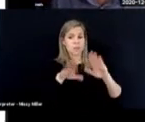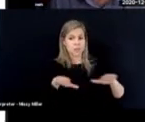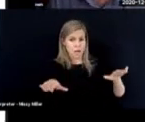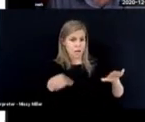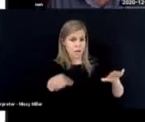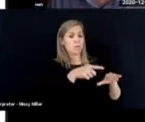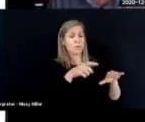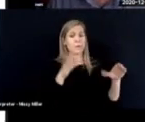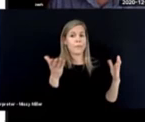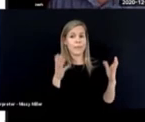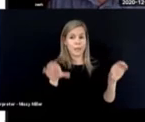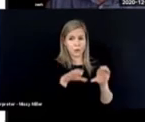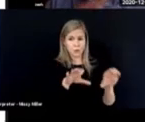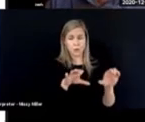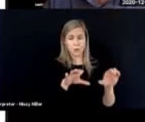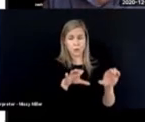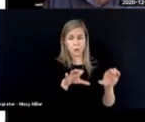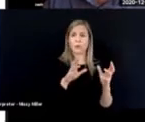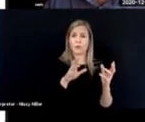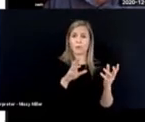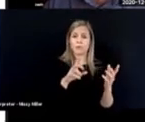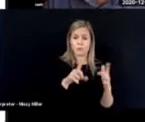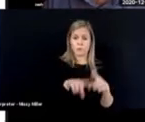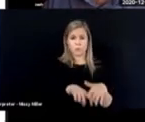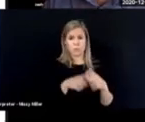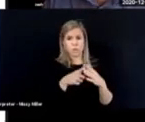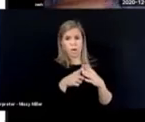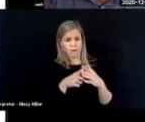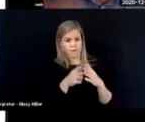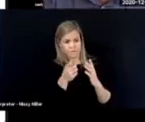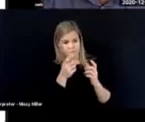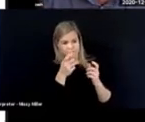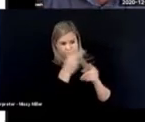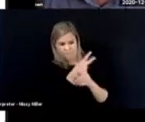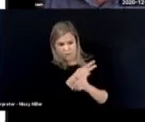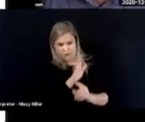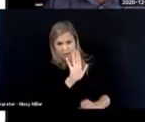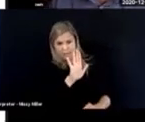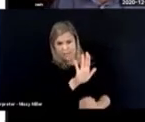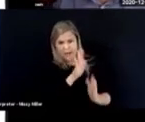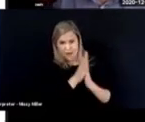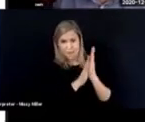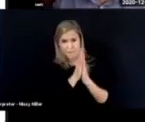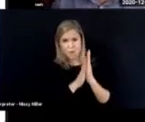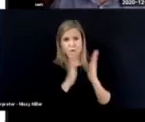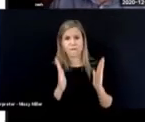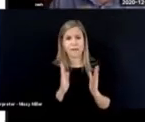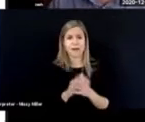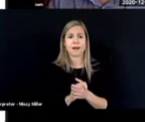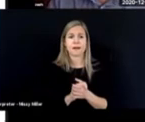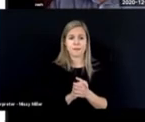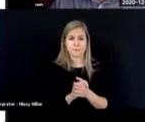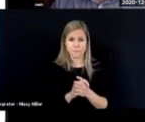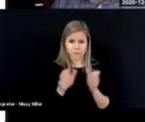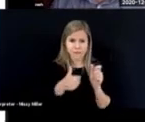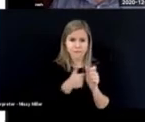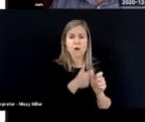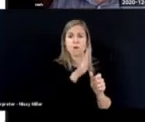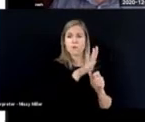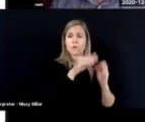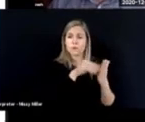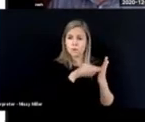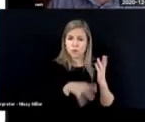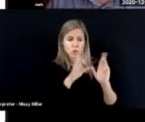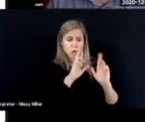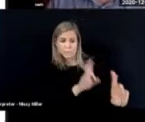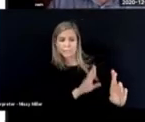And what the child does starts you on the road of working out what are their motivators. Follow the student's